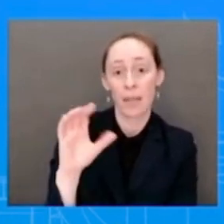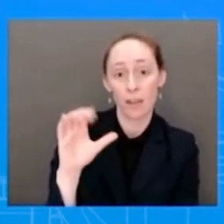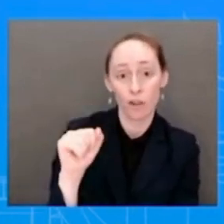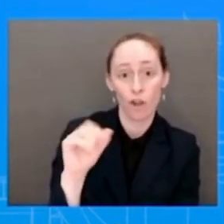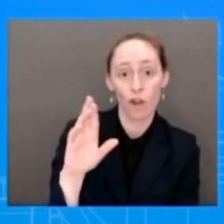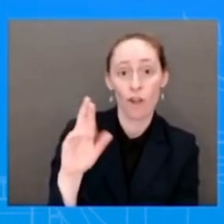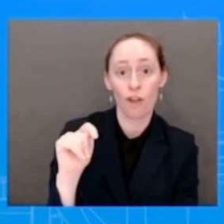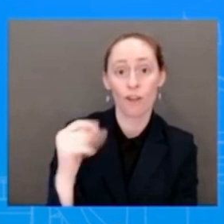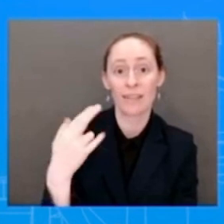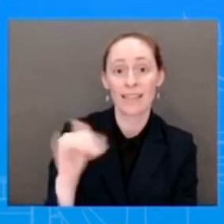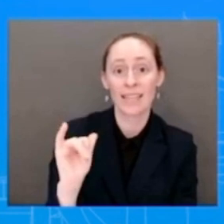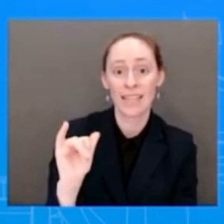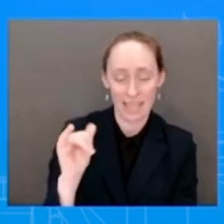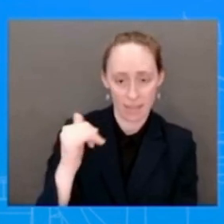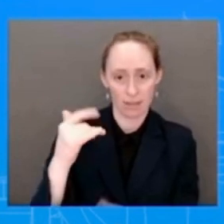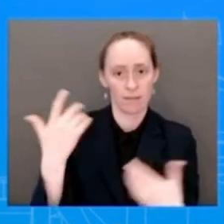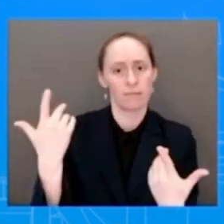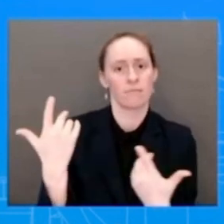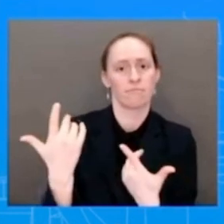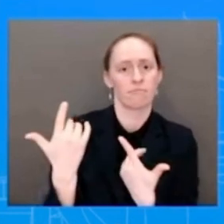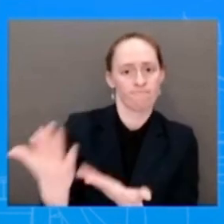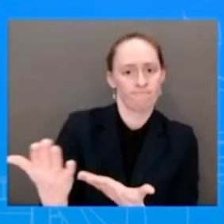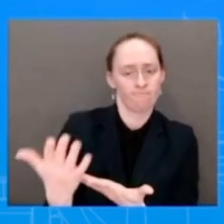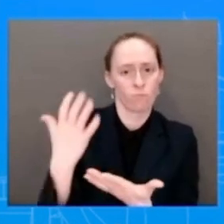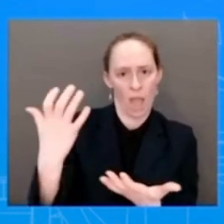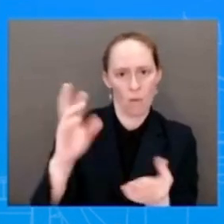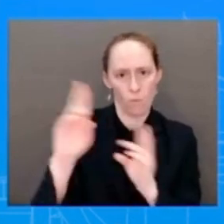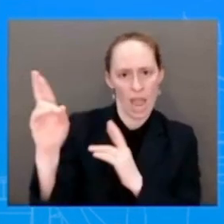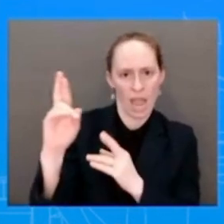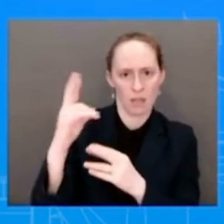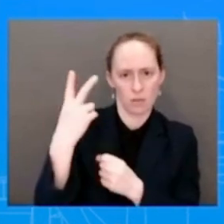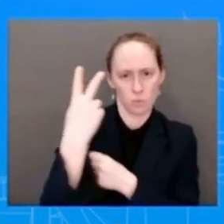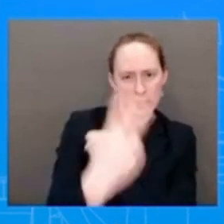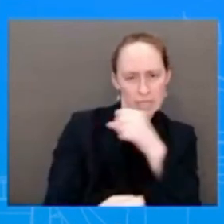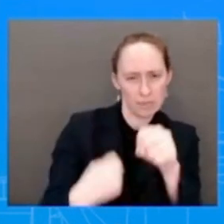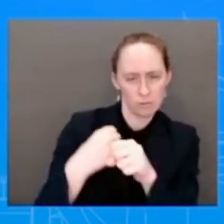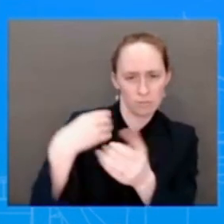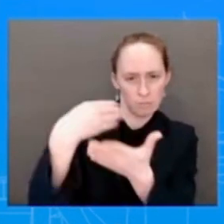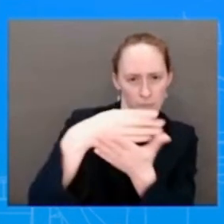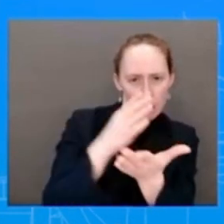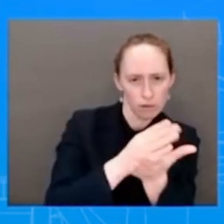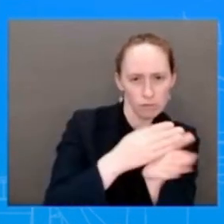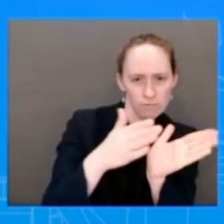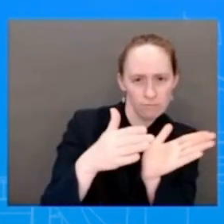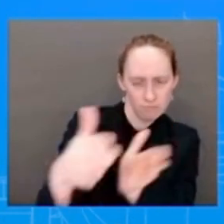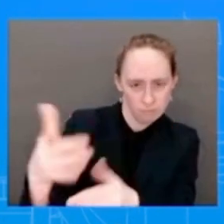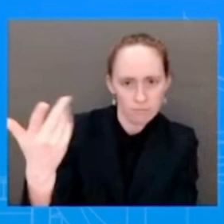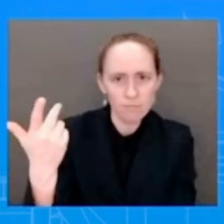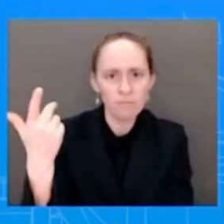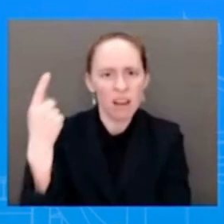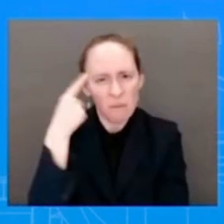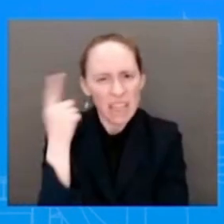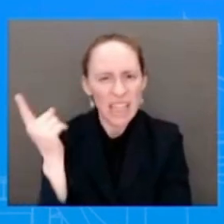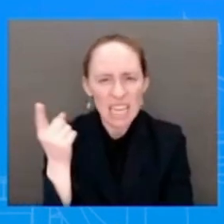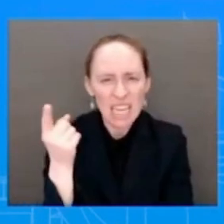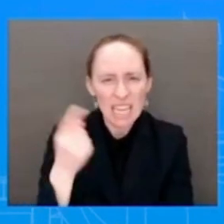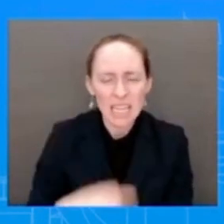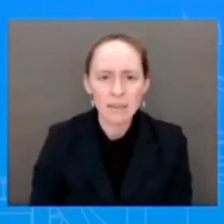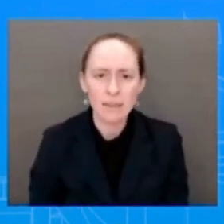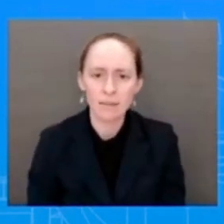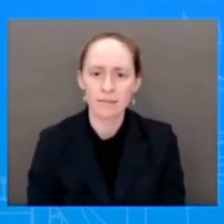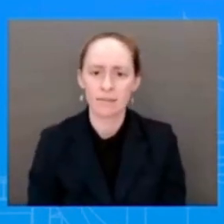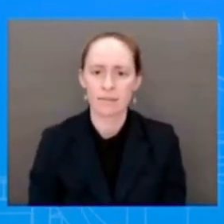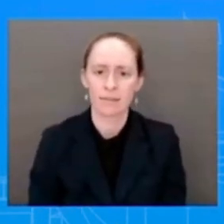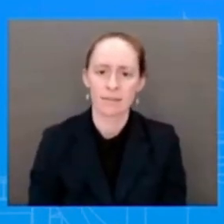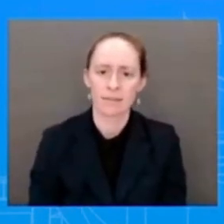What's the President's thinking on that? What I will say is the President's going to put forth his budget on March 9th. He's going to be very clear with the